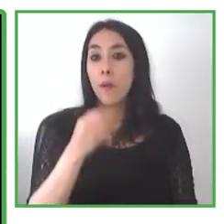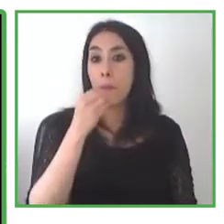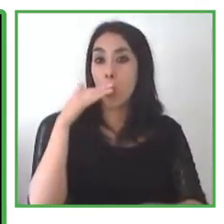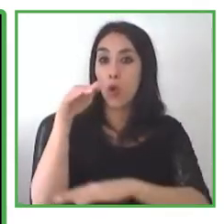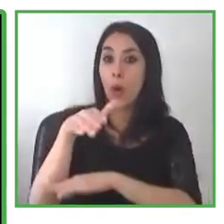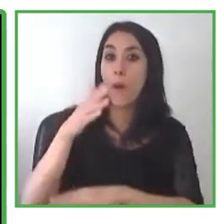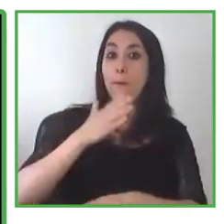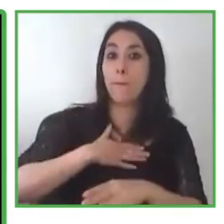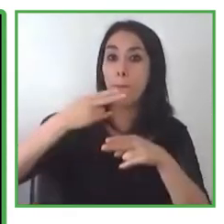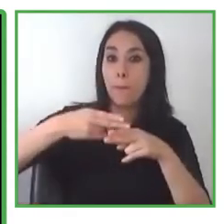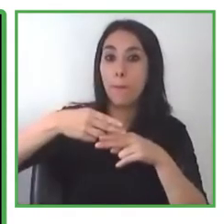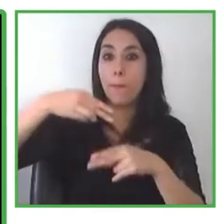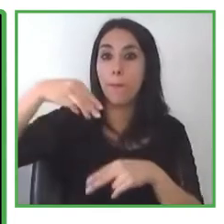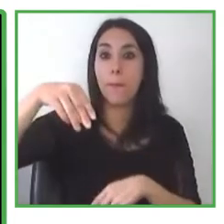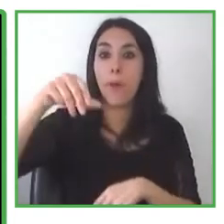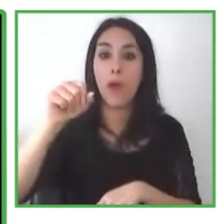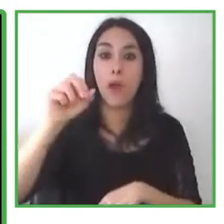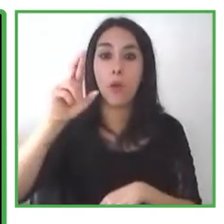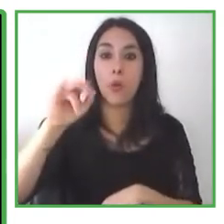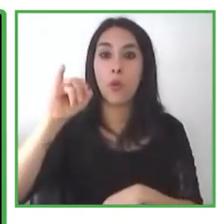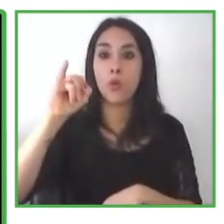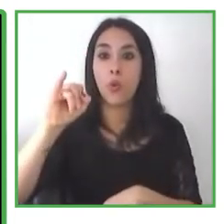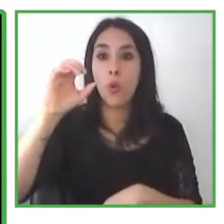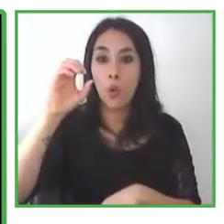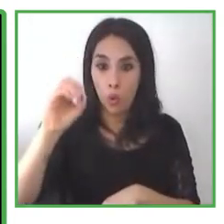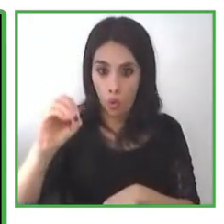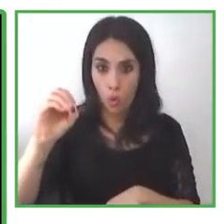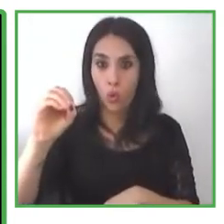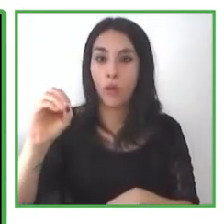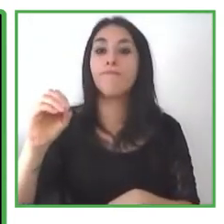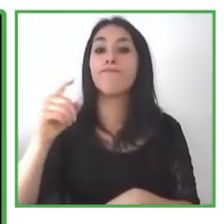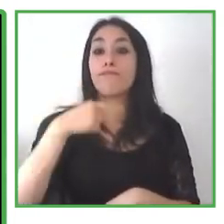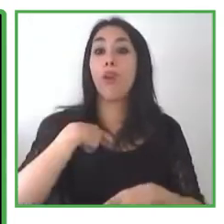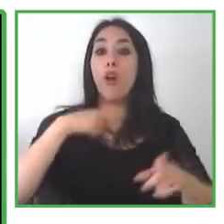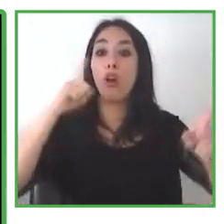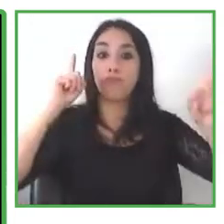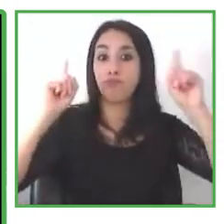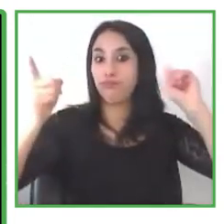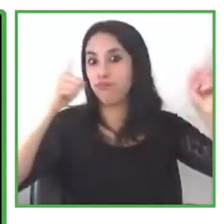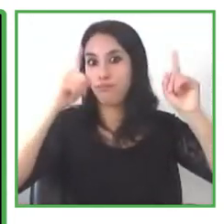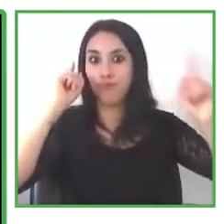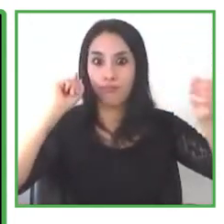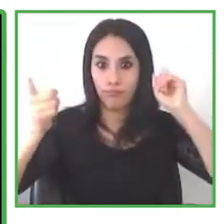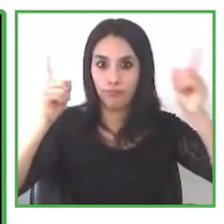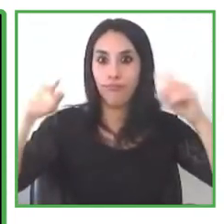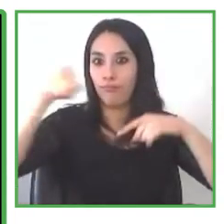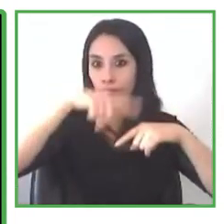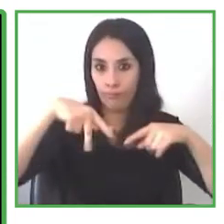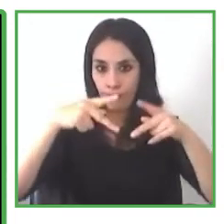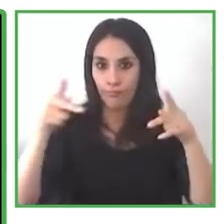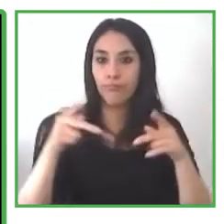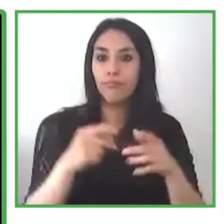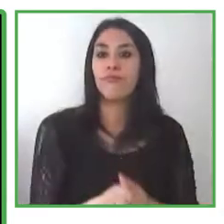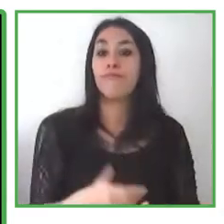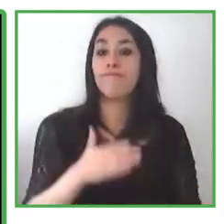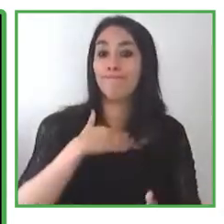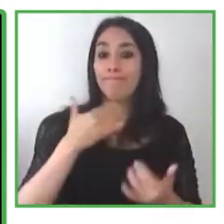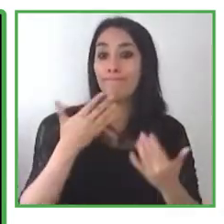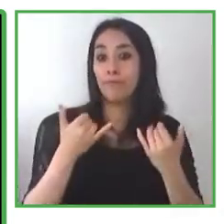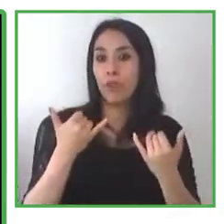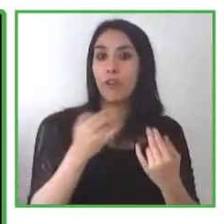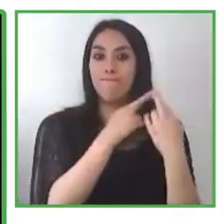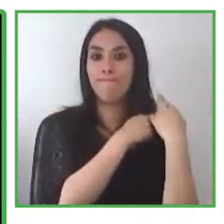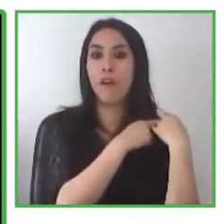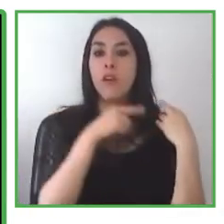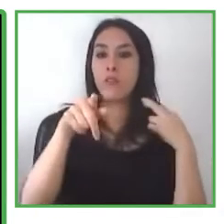good afternoon my name is mary dominguez i am also part of the cooperative resister day and i am in